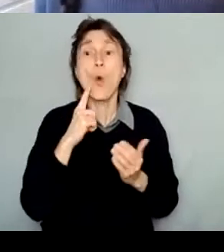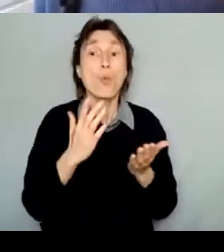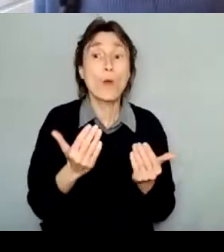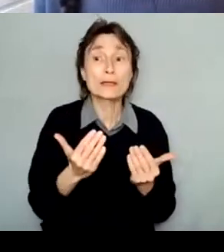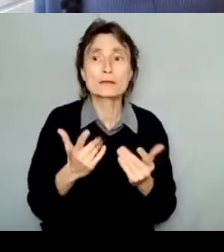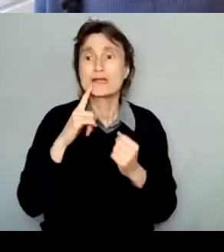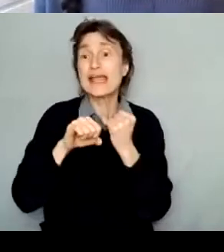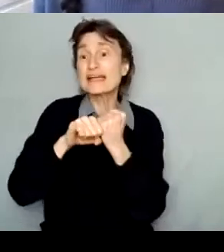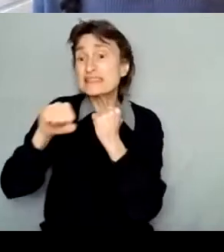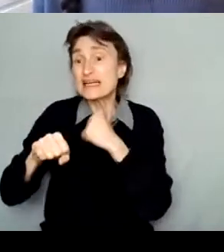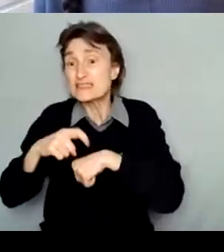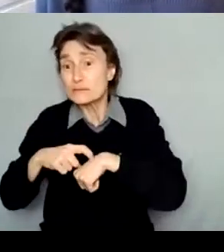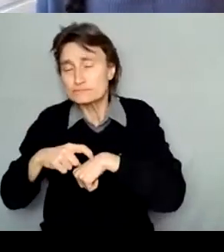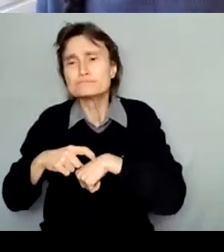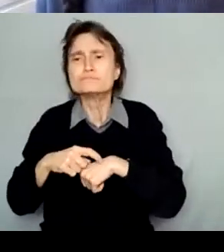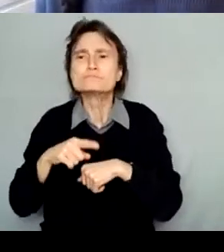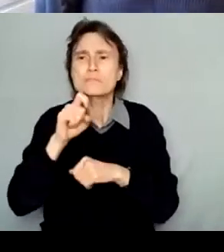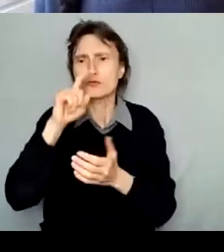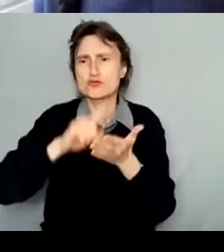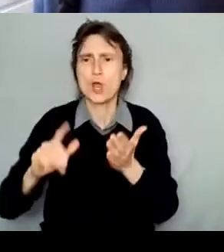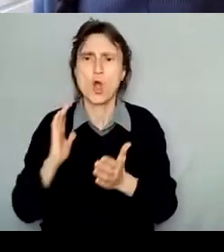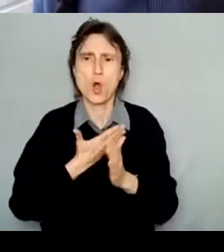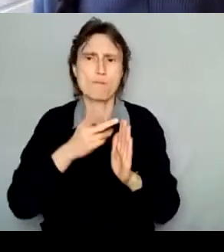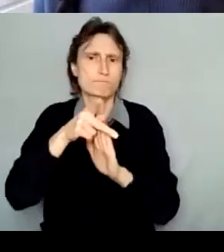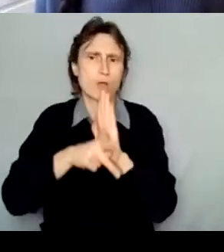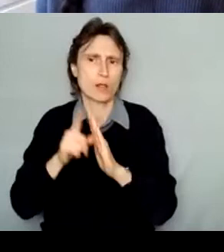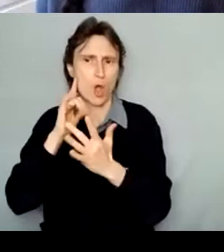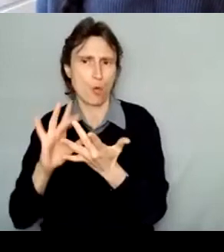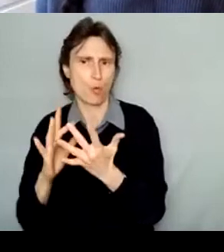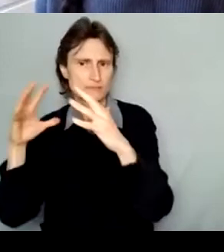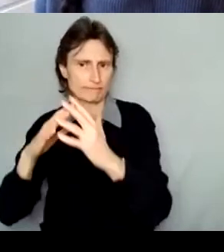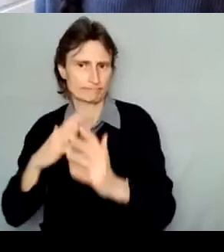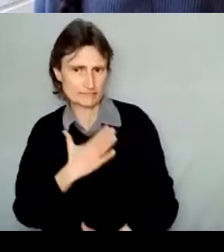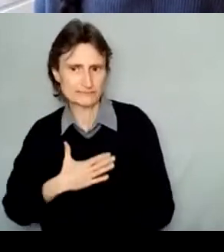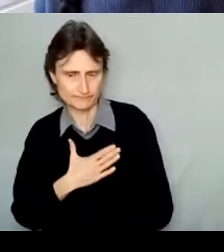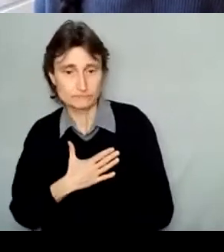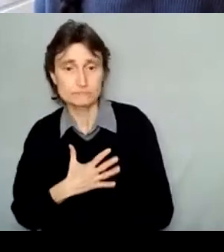for more information about extensions. And please submit your application as early as possible.